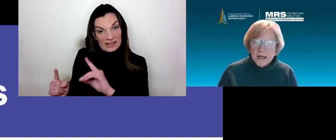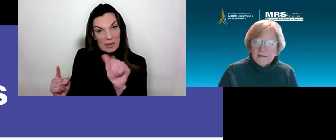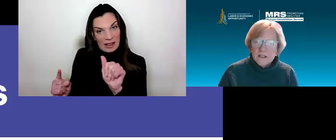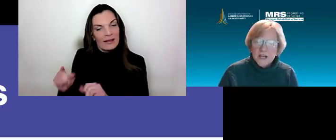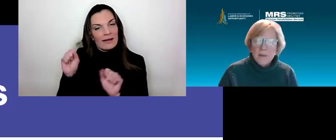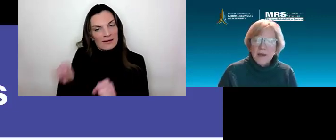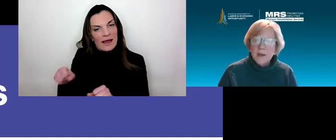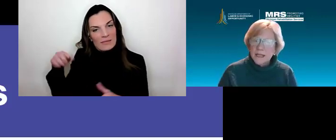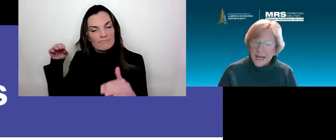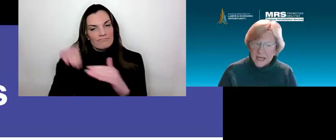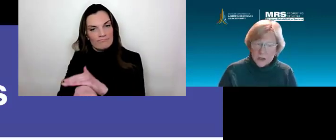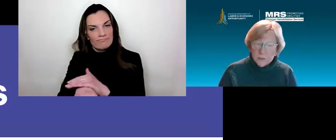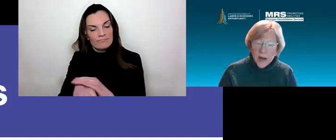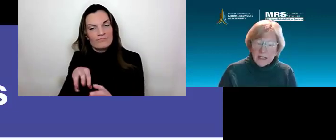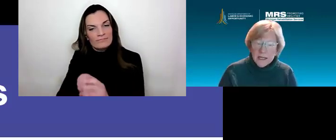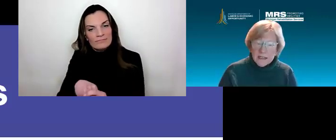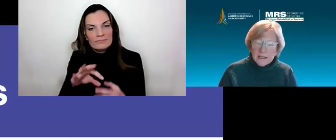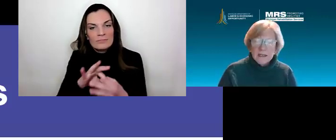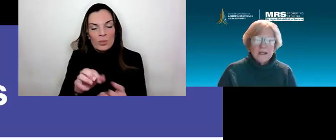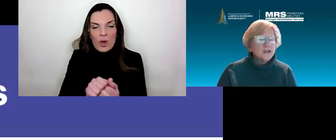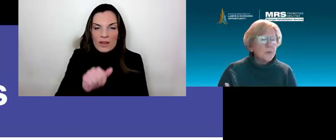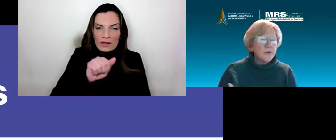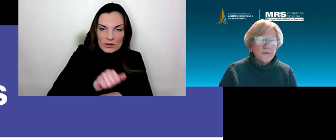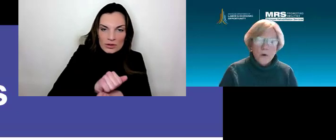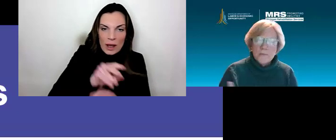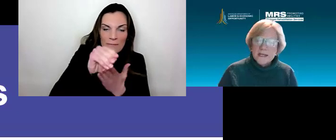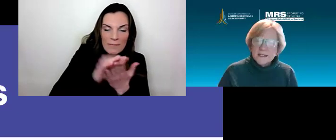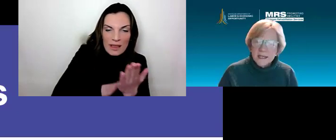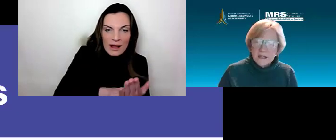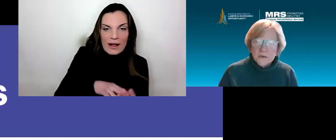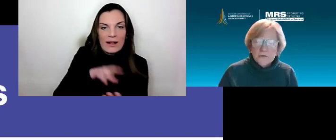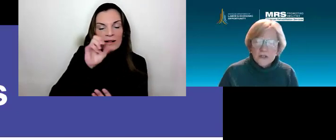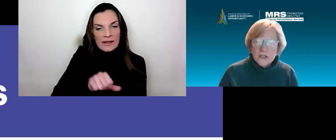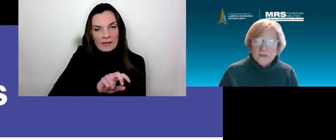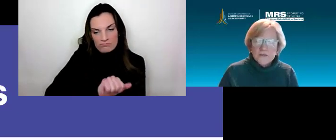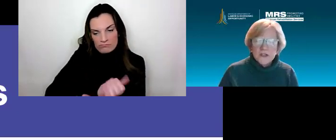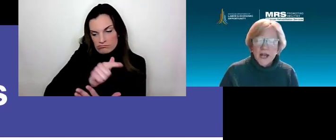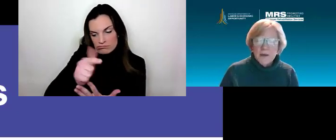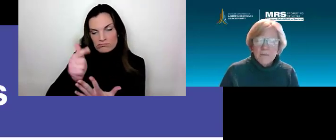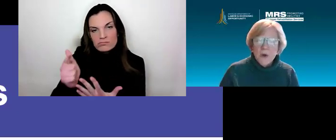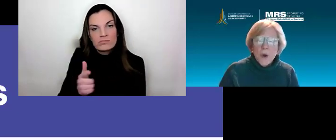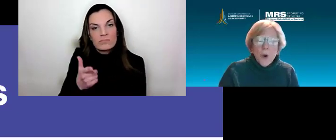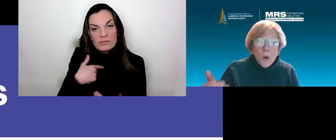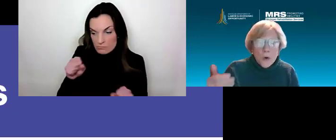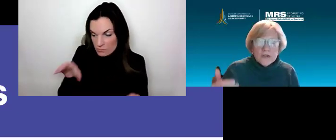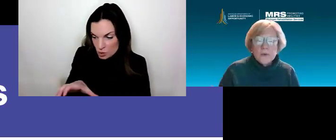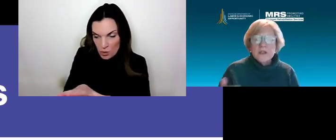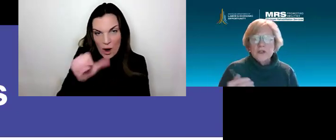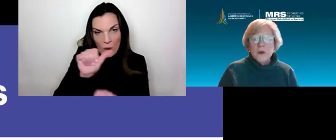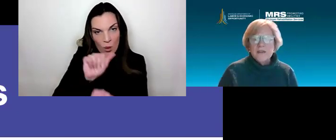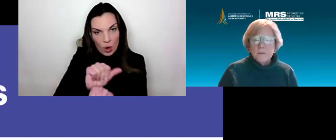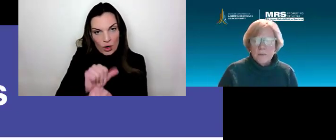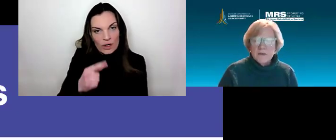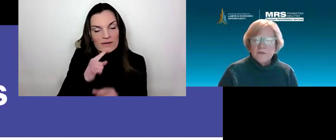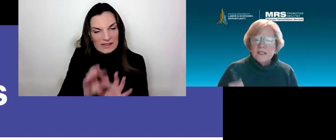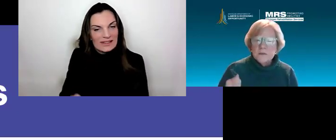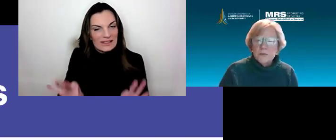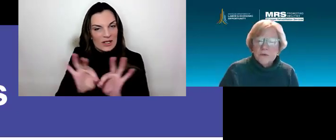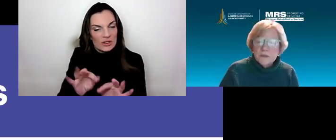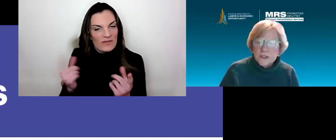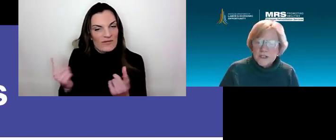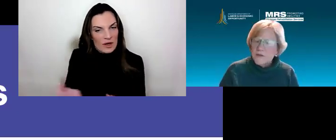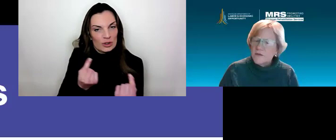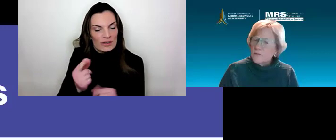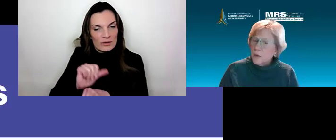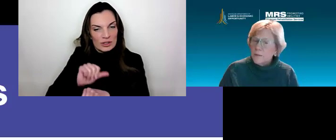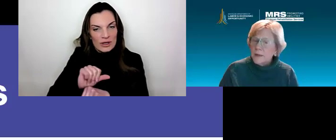participate in the job application process, to perform the essential functions of the job, or to enjoy the benefits